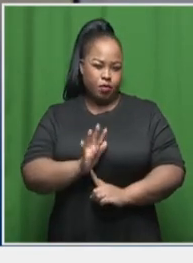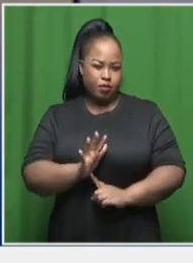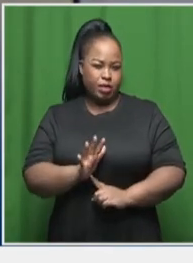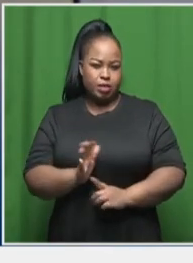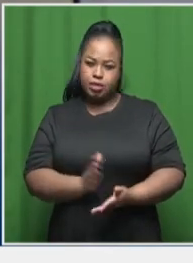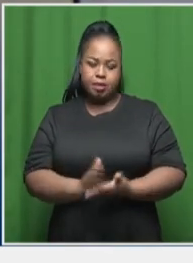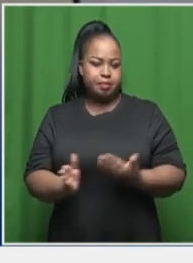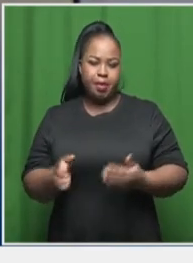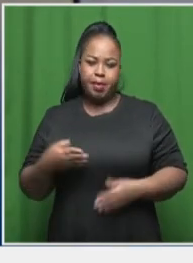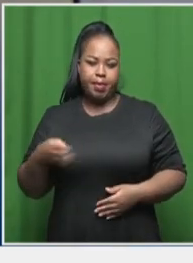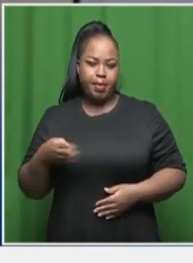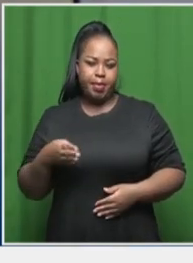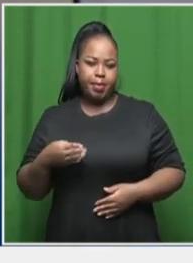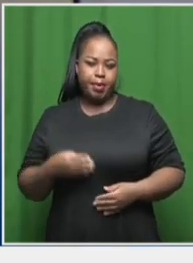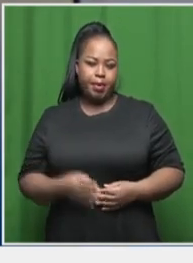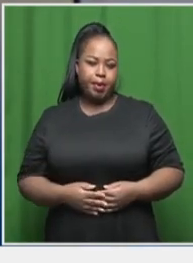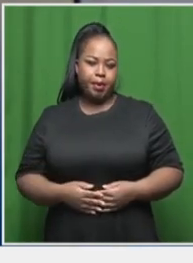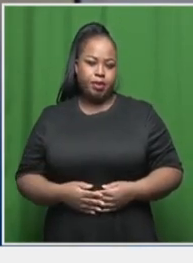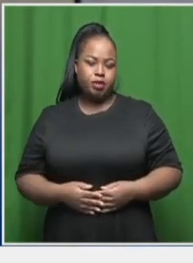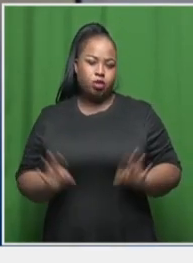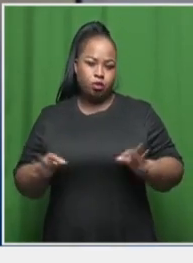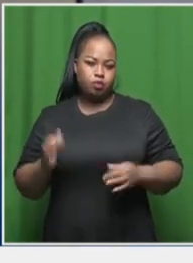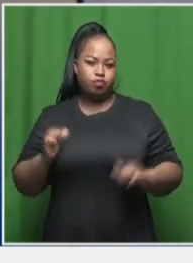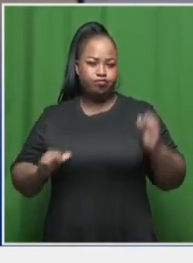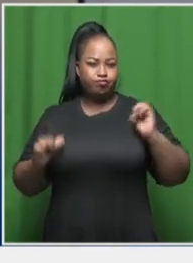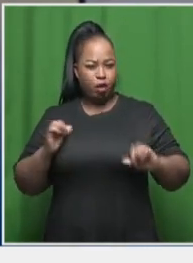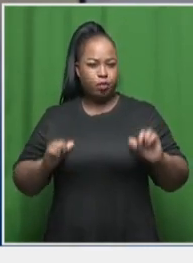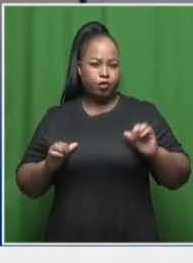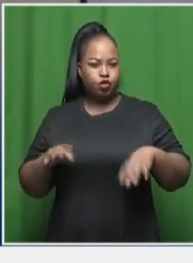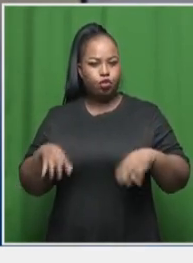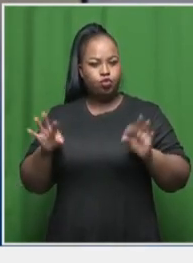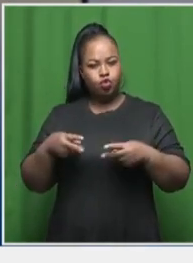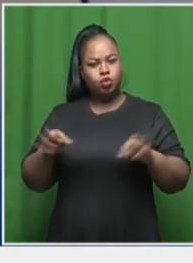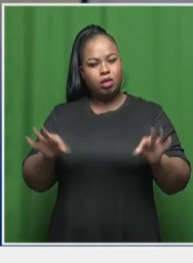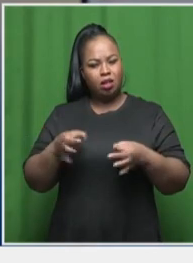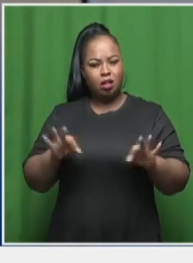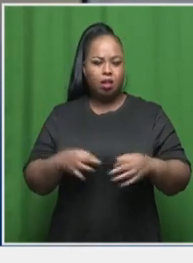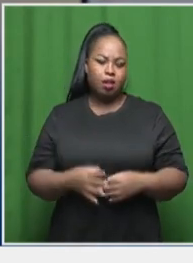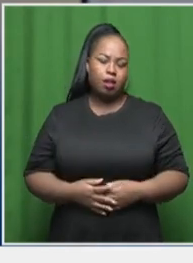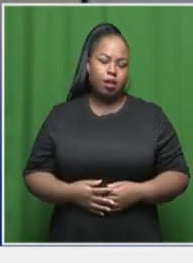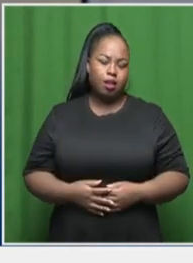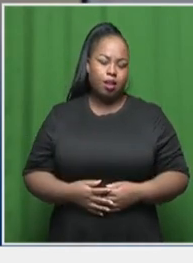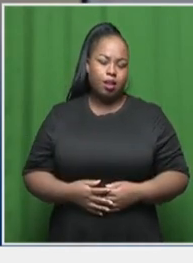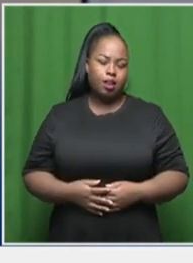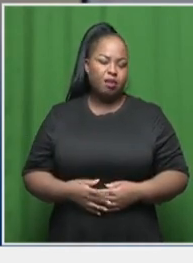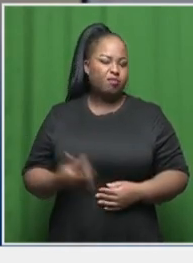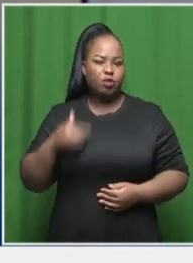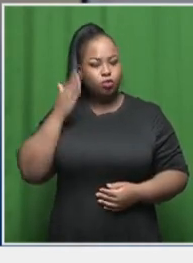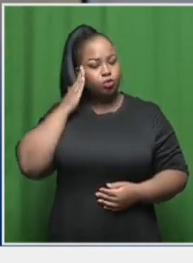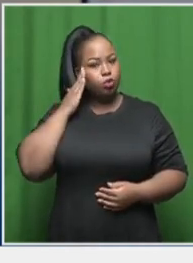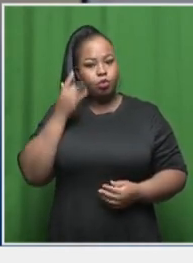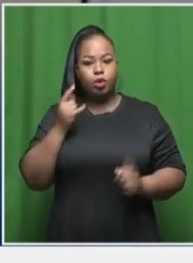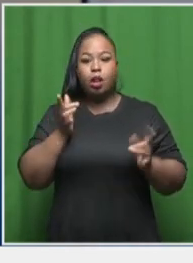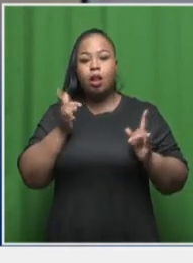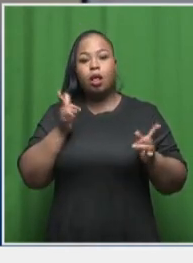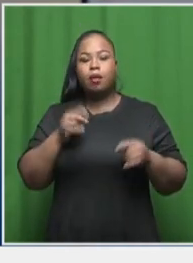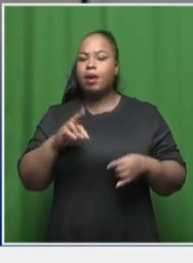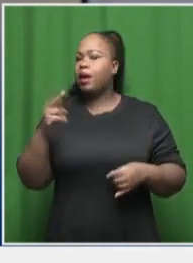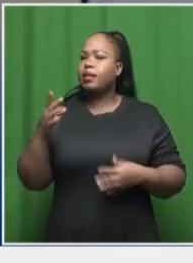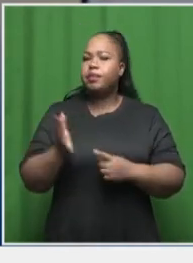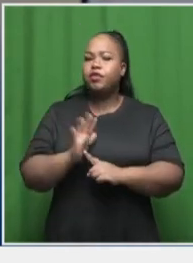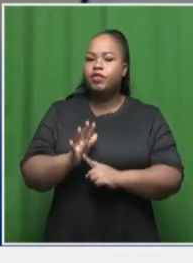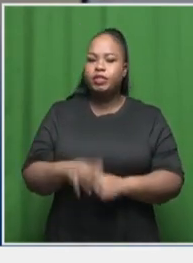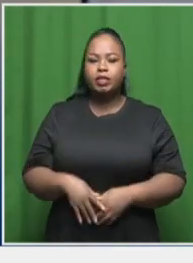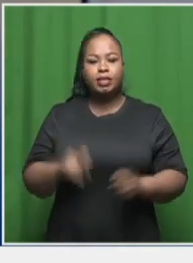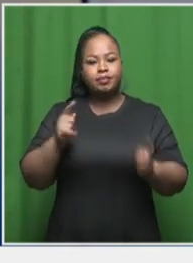are not in the, the musical as is tradition as well. You know, um, like you, you watch a lot of other movies